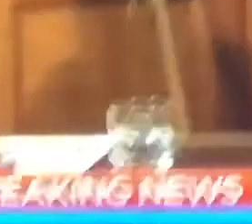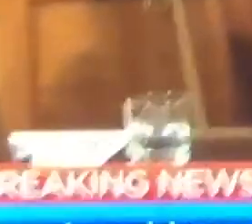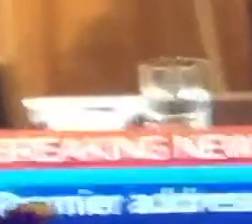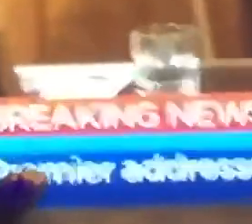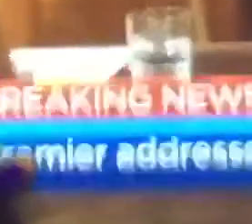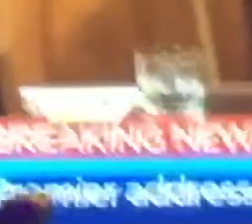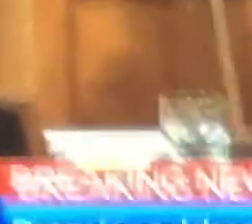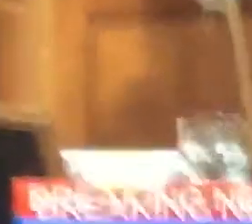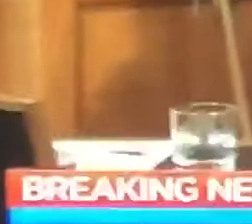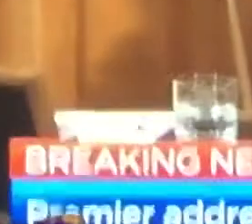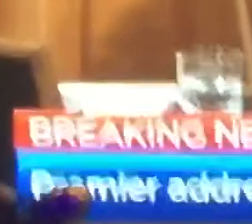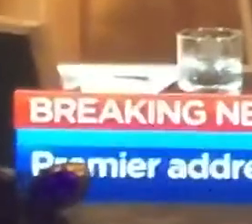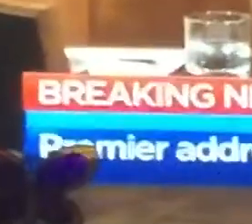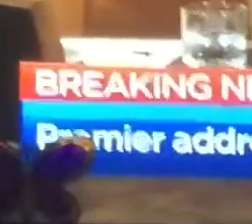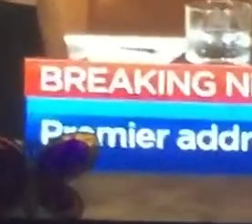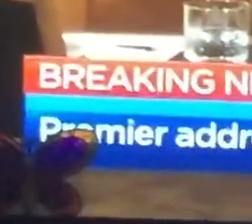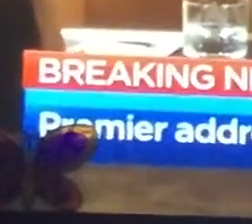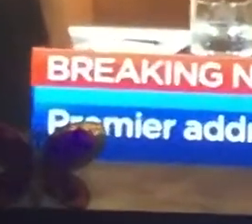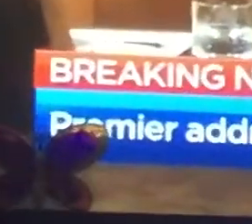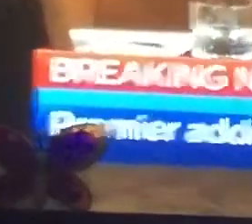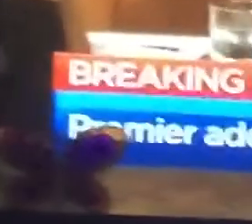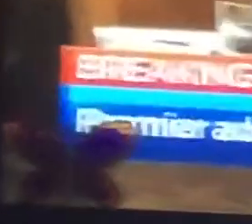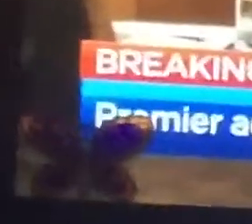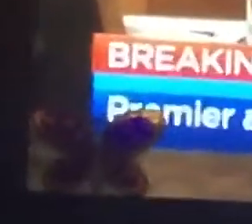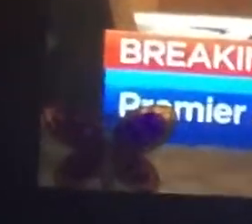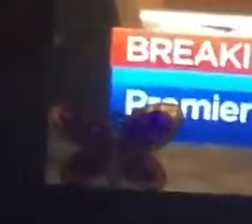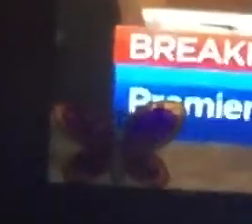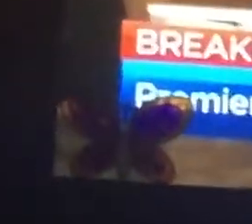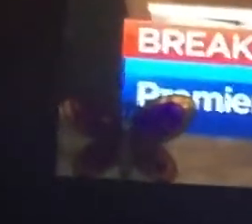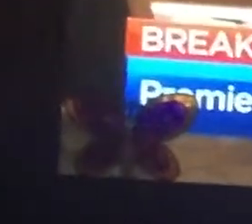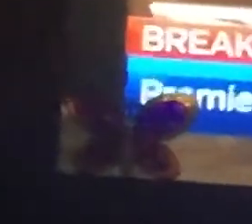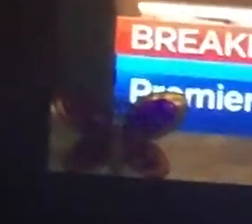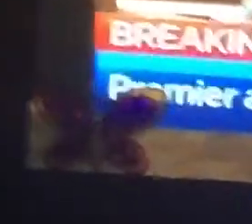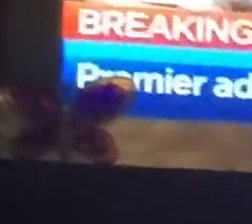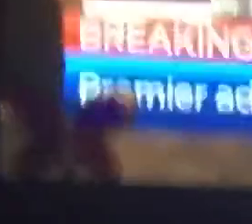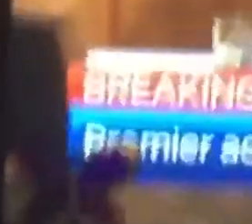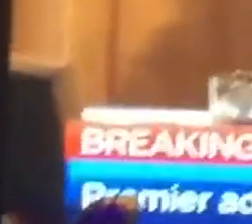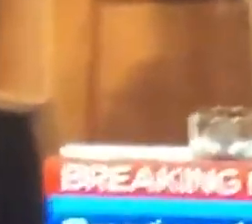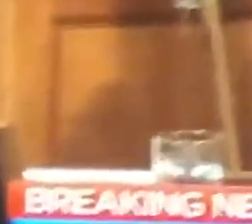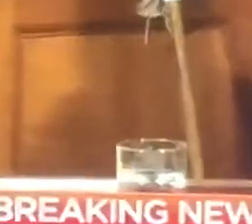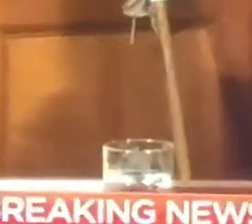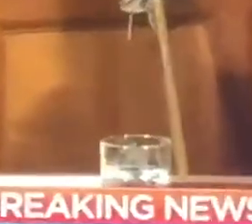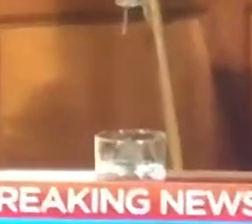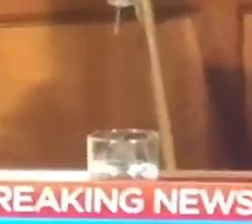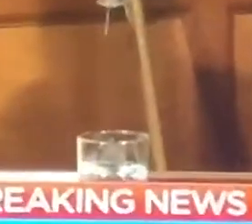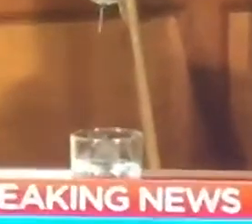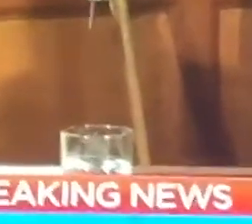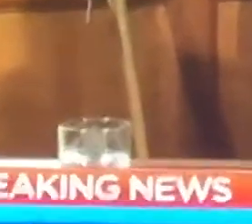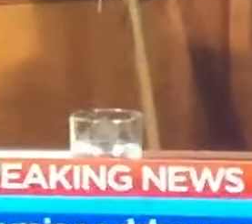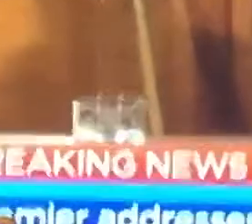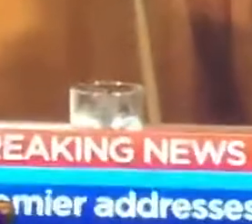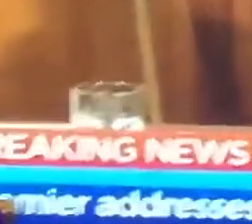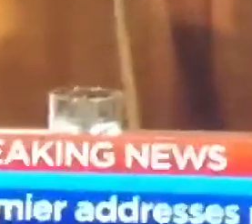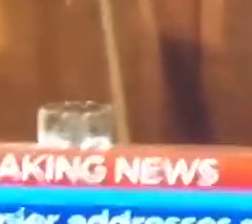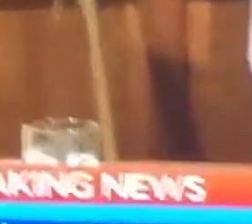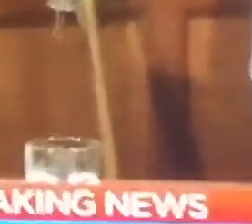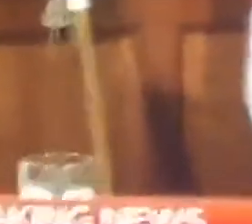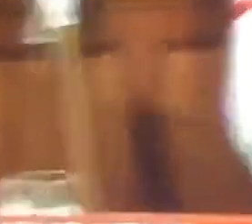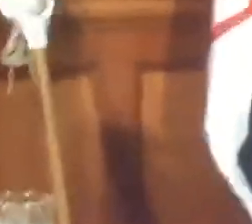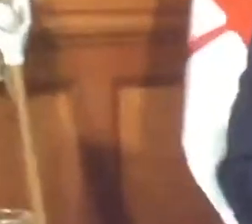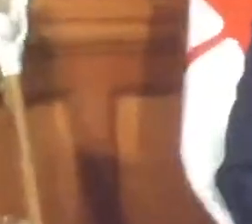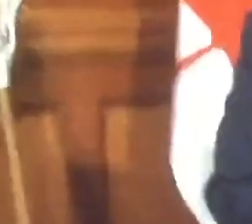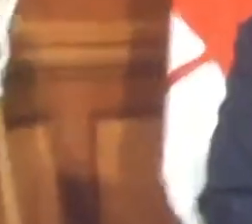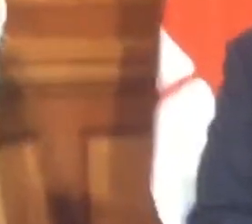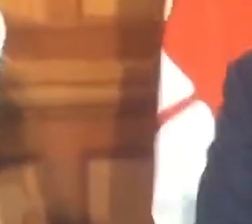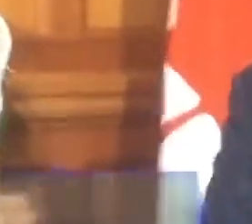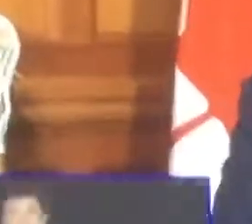Premier John Horgan here. Tonight I want to speak directly to you about the COVID-19 pandemic. It's been nine weeks since the